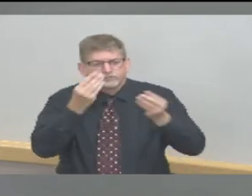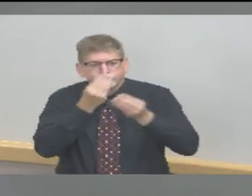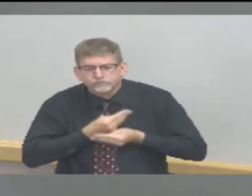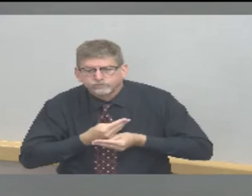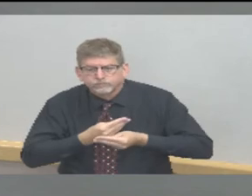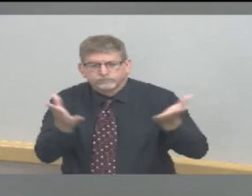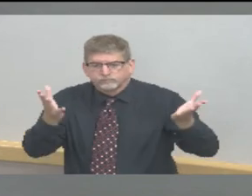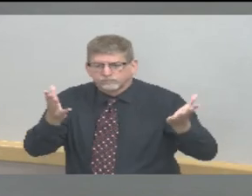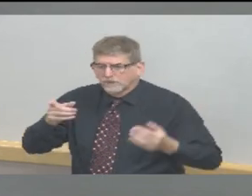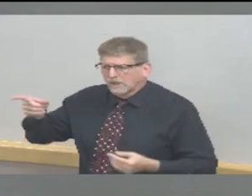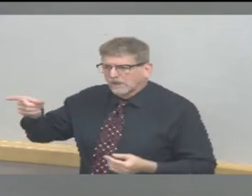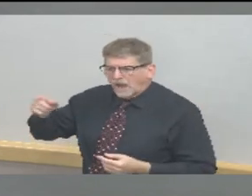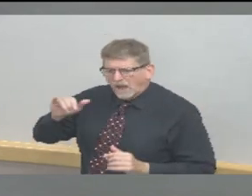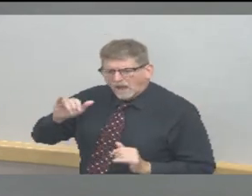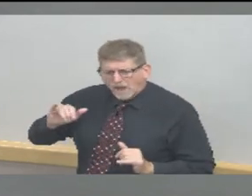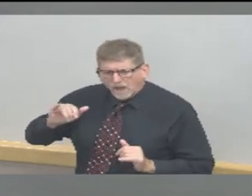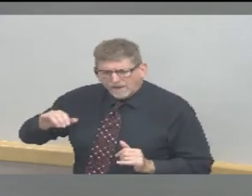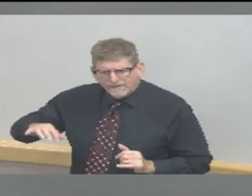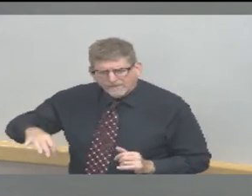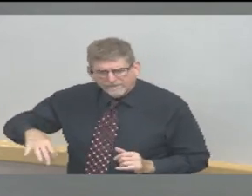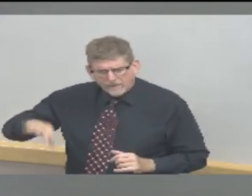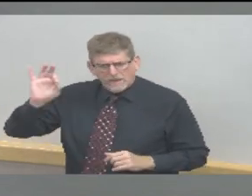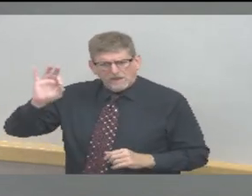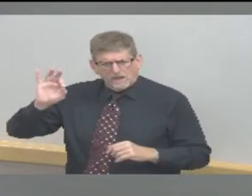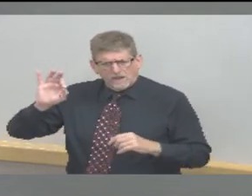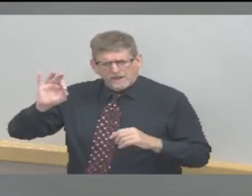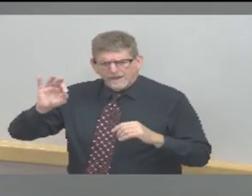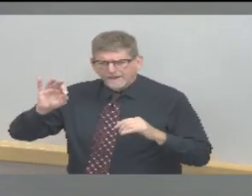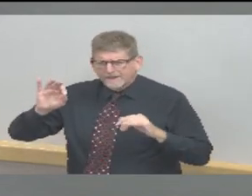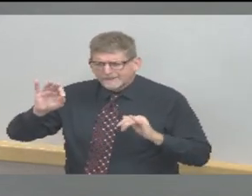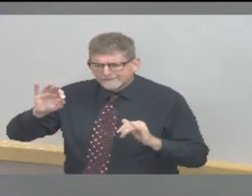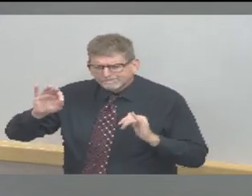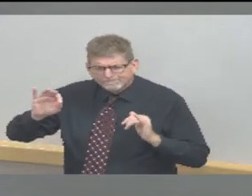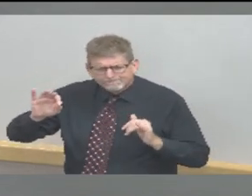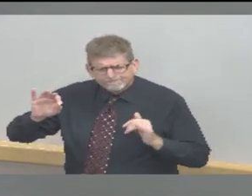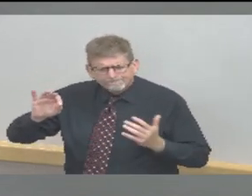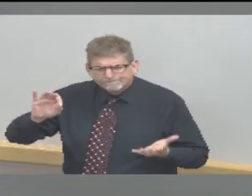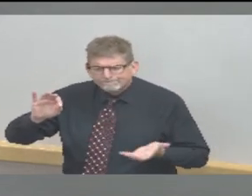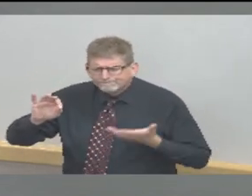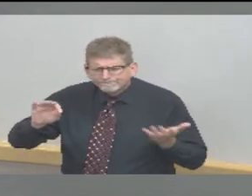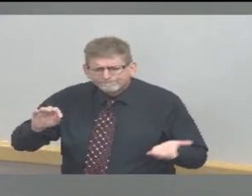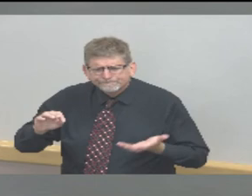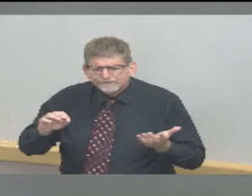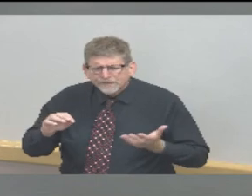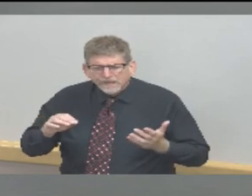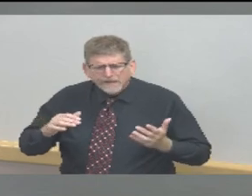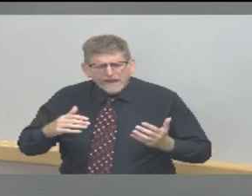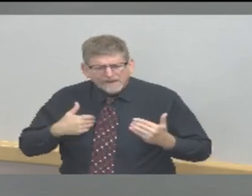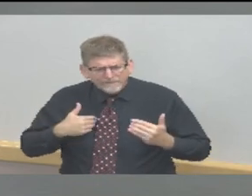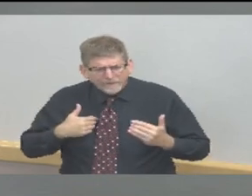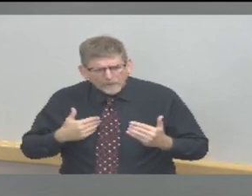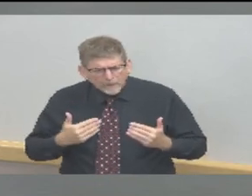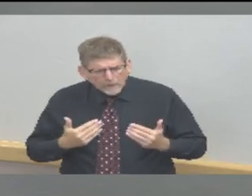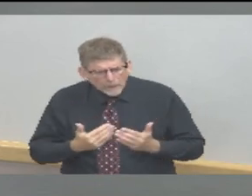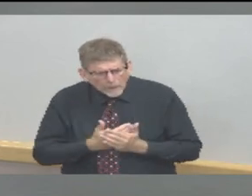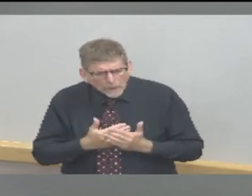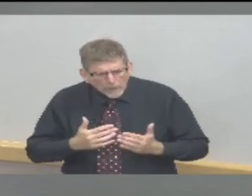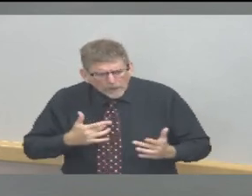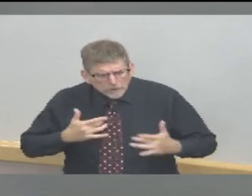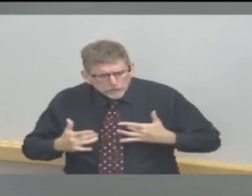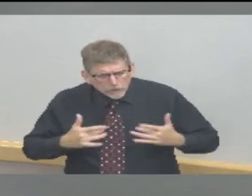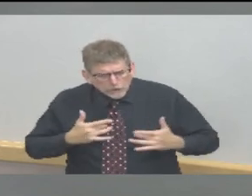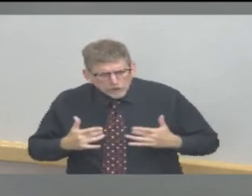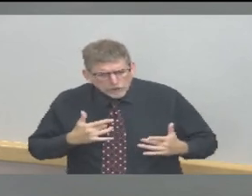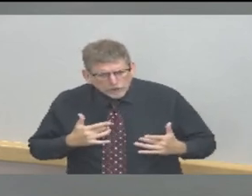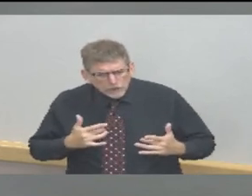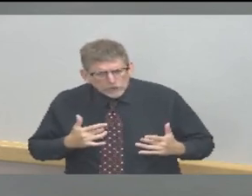a very concerning consequence of COVID-19 among children a condition called multi-system